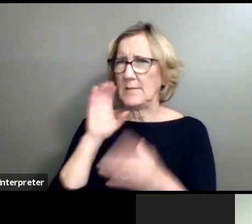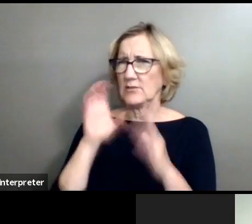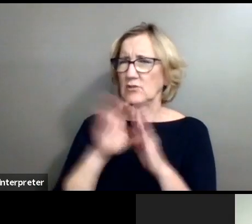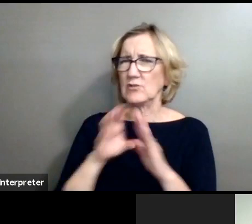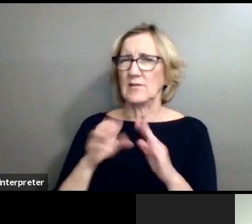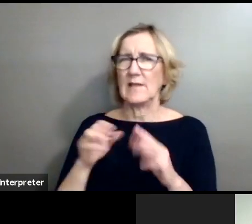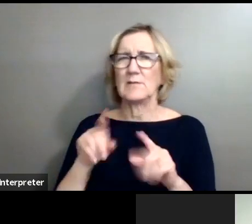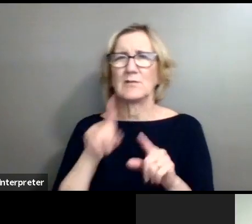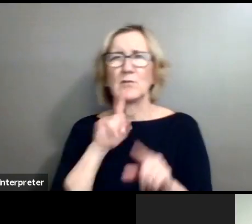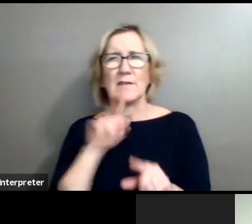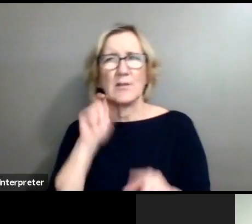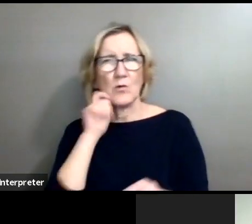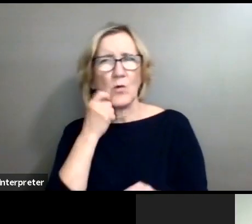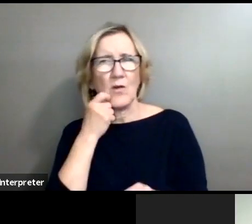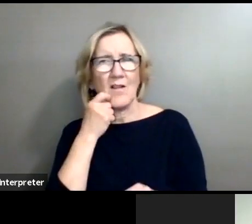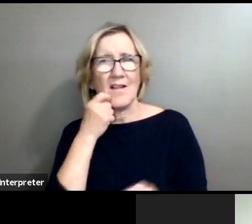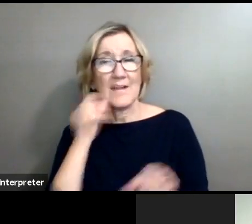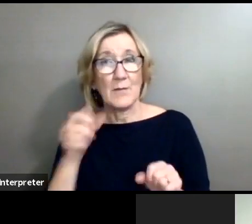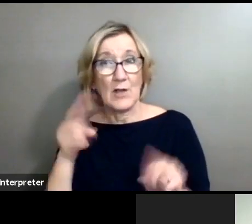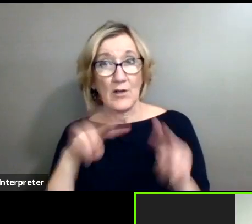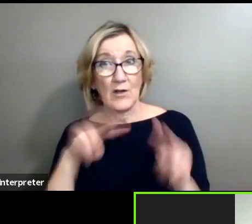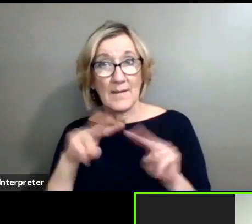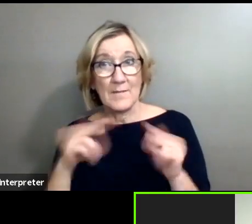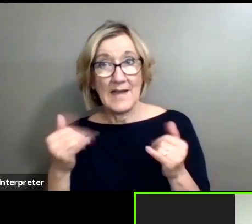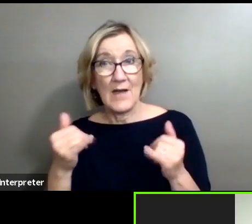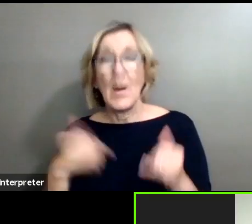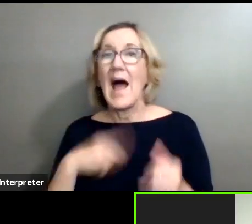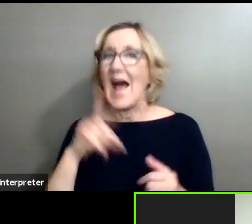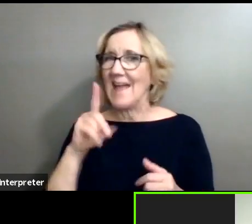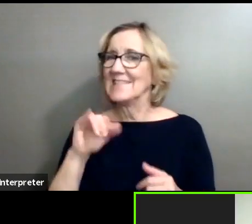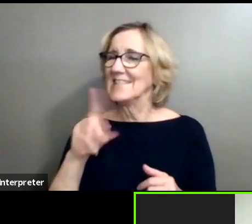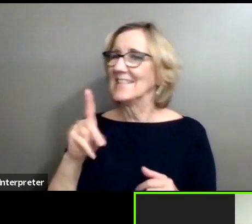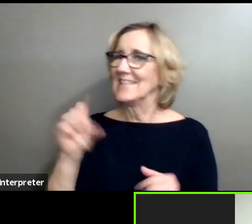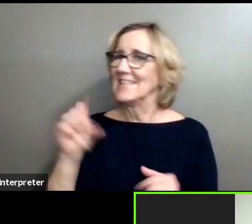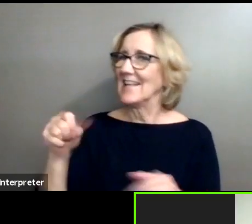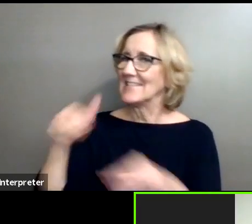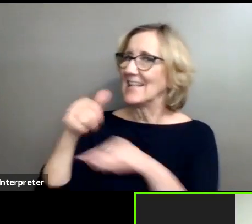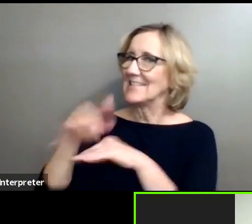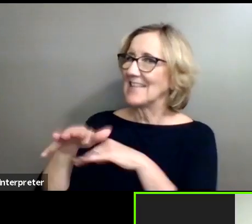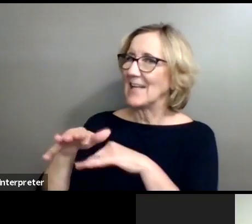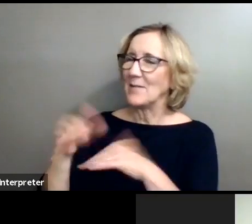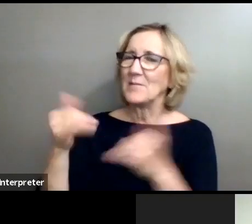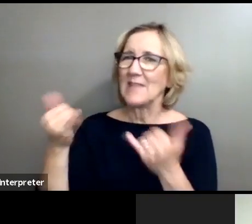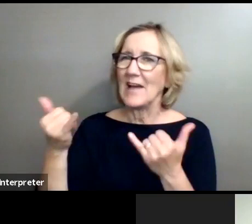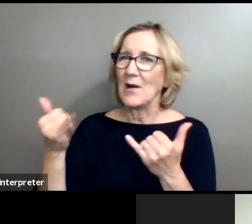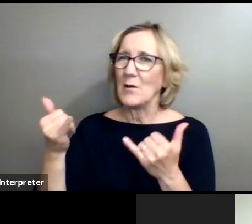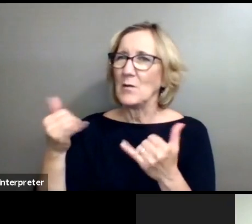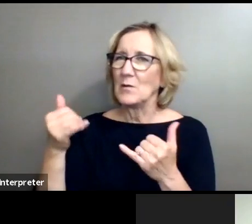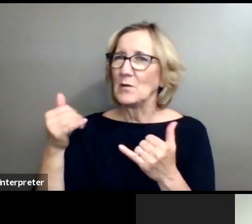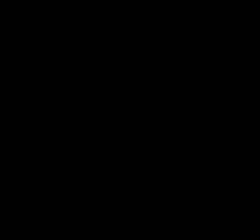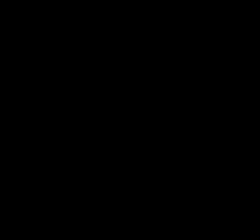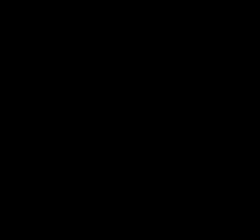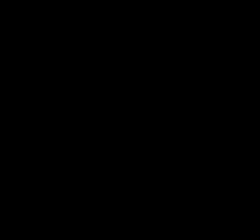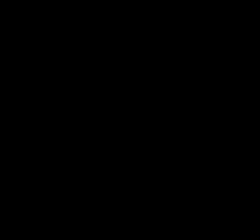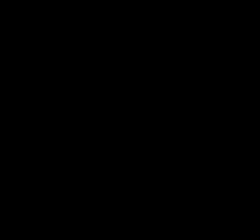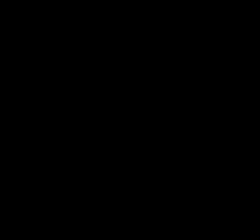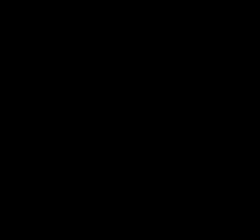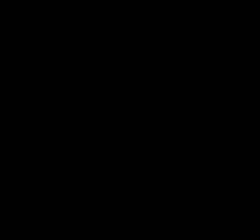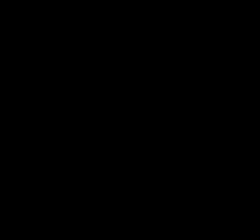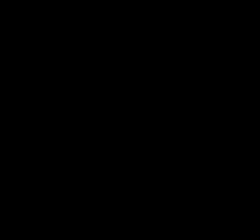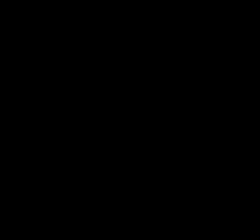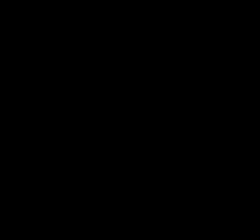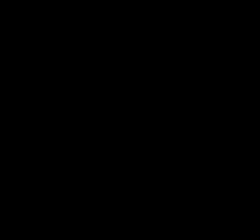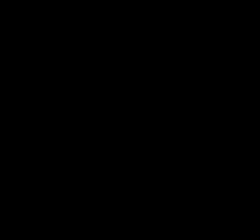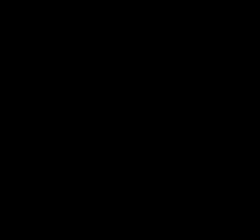also pretty cool. Should we take a look at those? I did, yeah. Let's take a look at those. All right. Let me bring up the PowerPoint so that we can